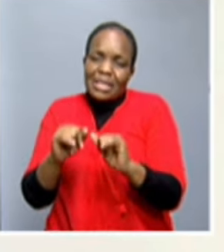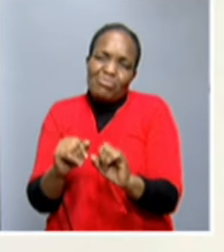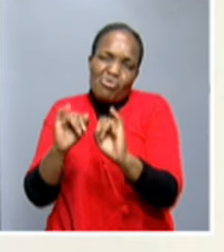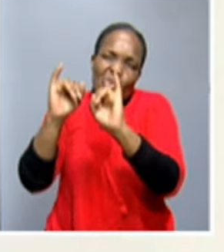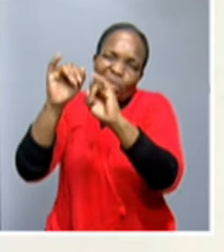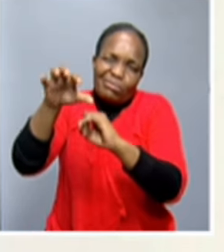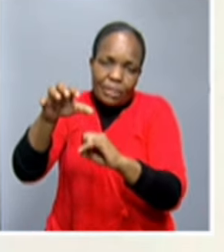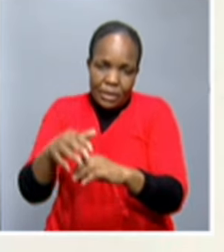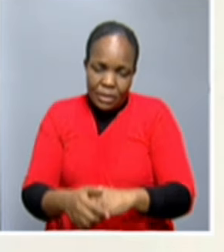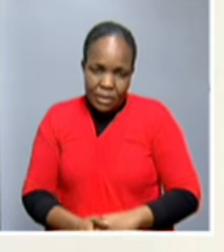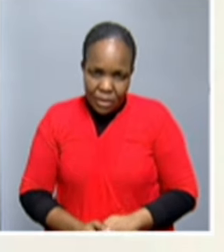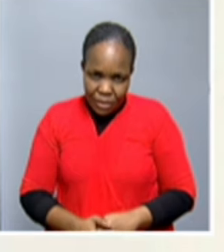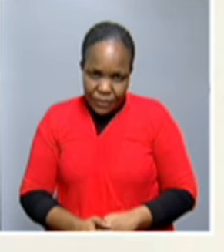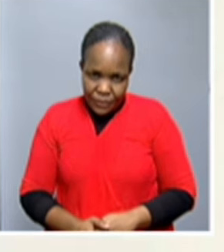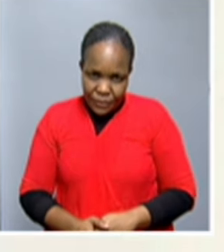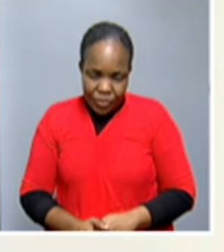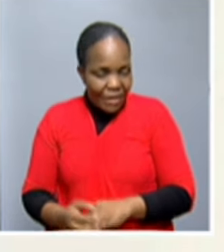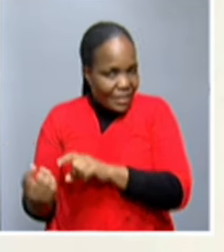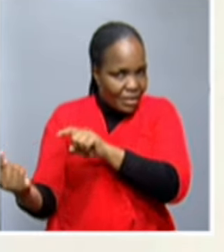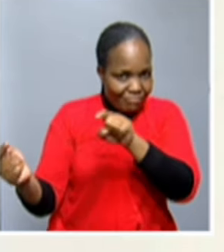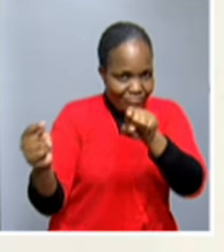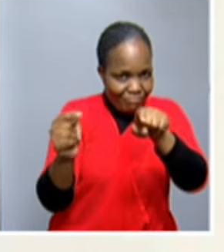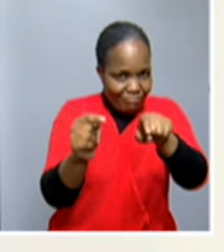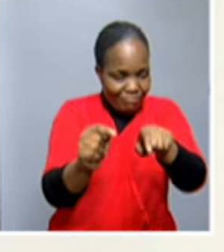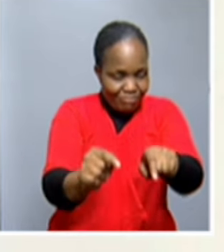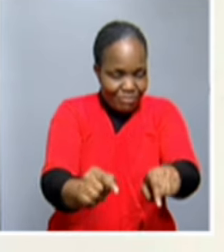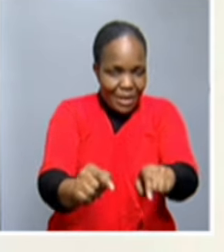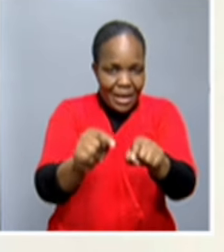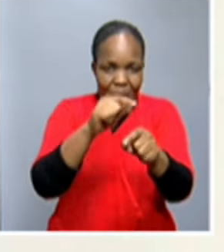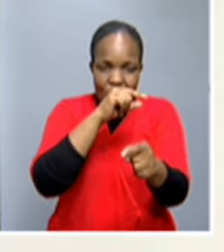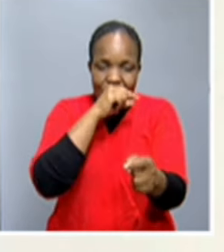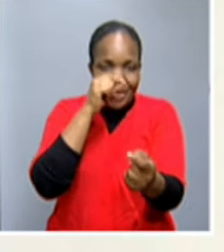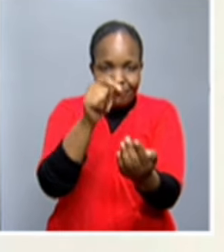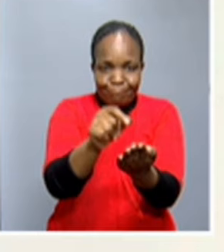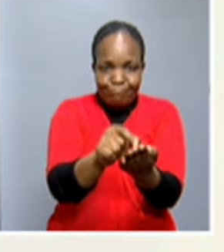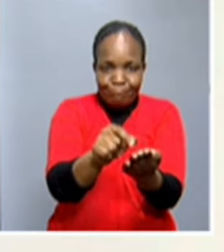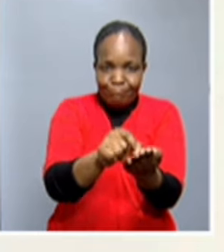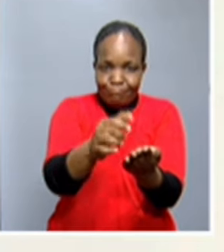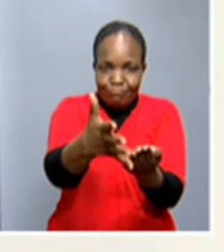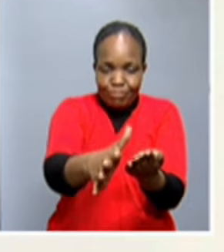have turned up to register through this registration process.